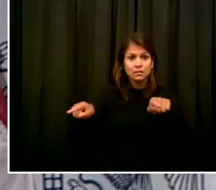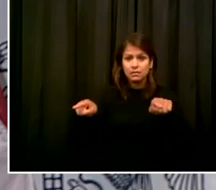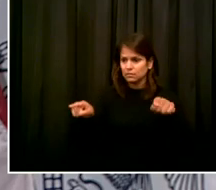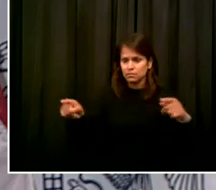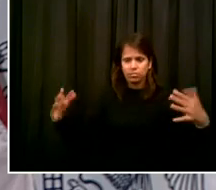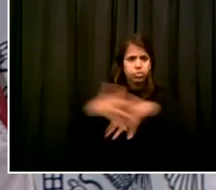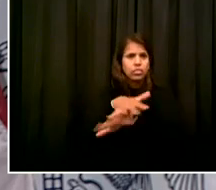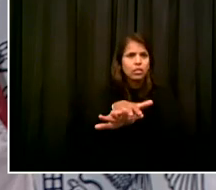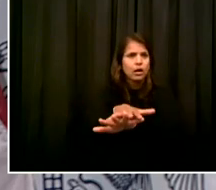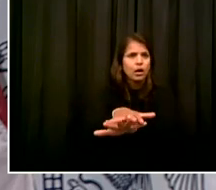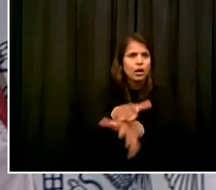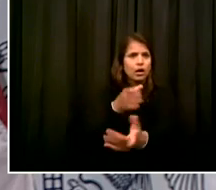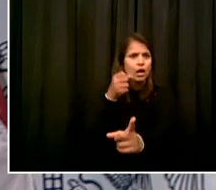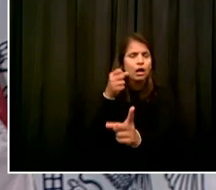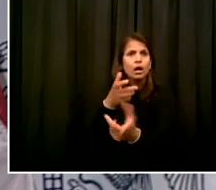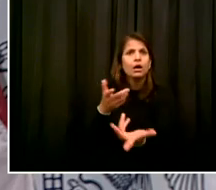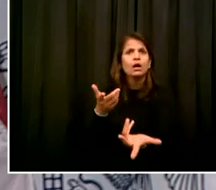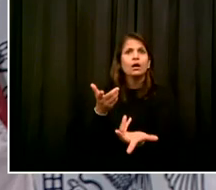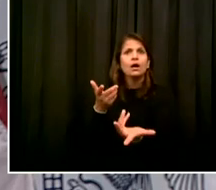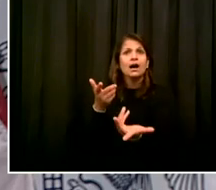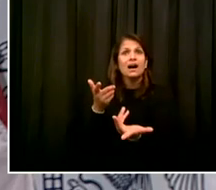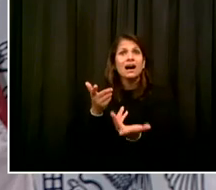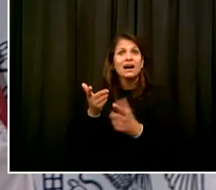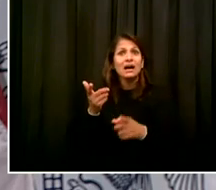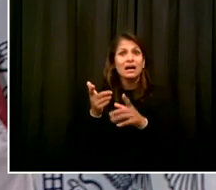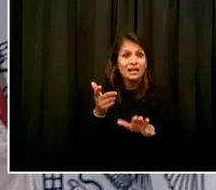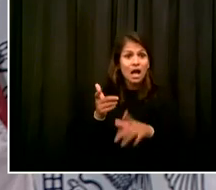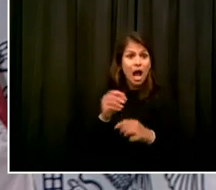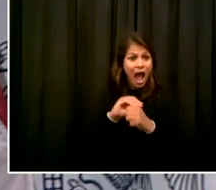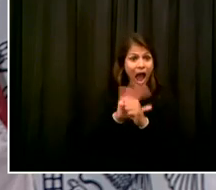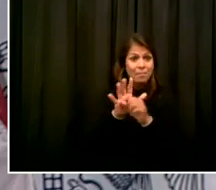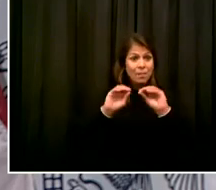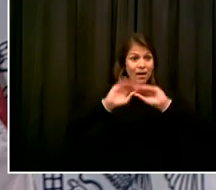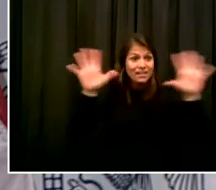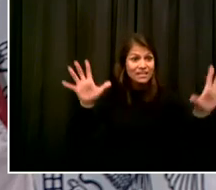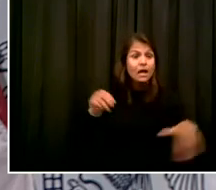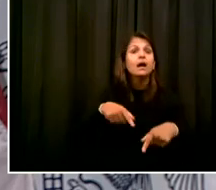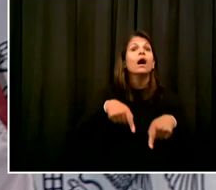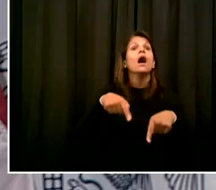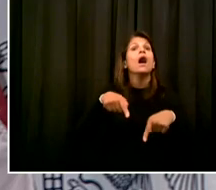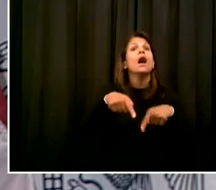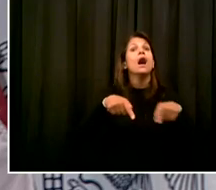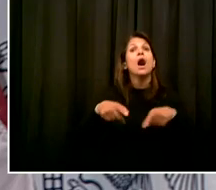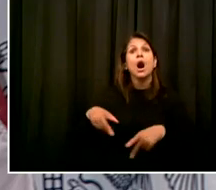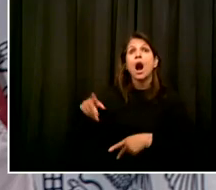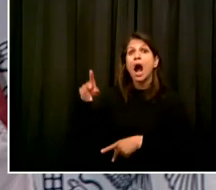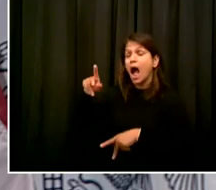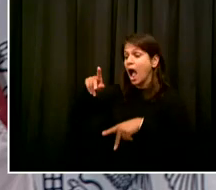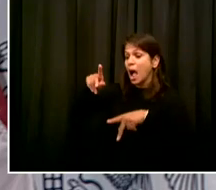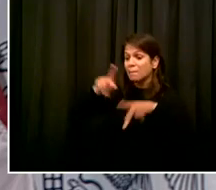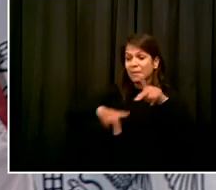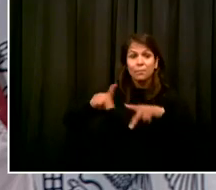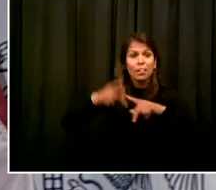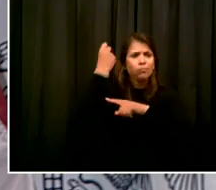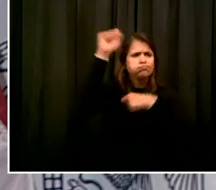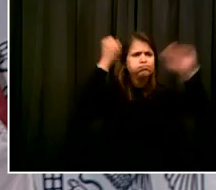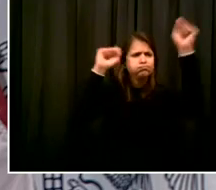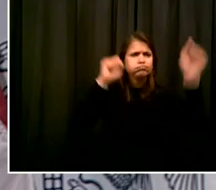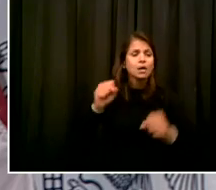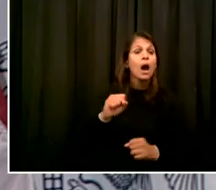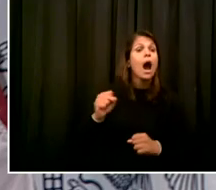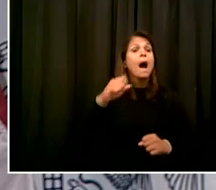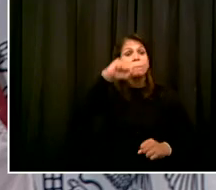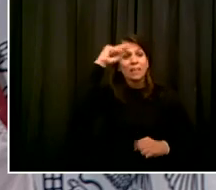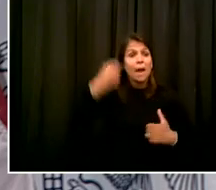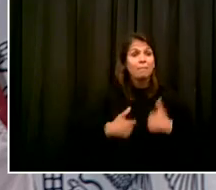economic crisis, a budget crisis, a social justice crisis, you know, all wrapped into one, all in the space of a few